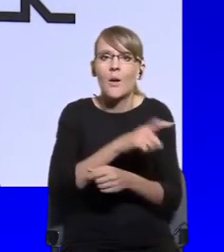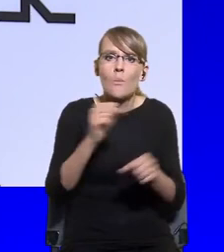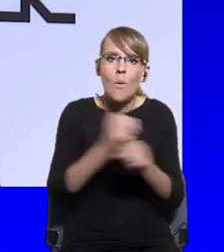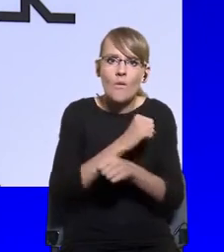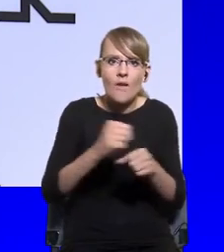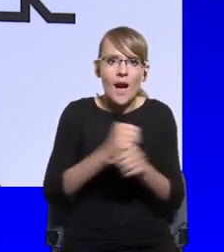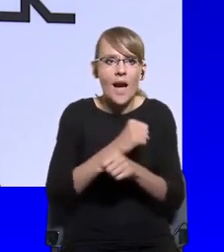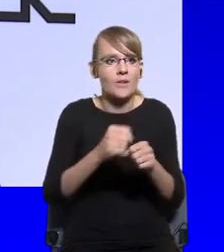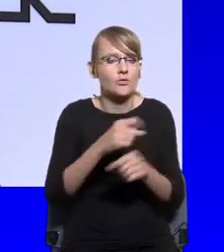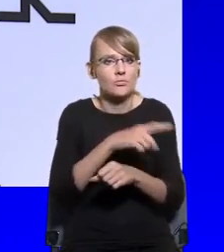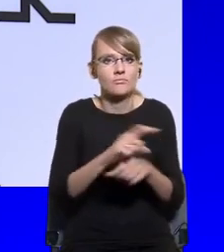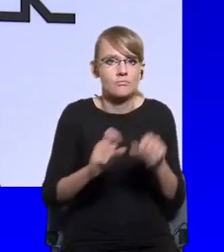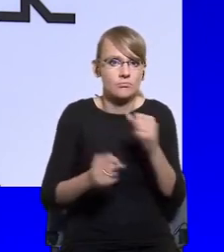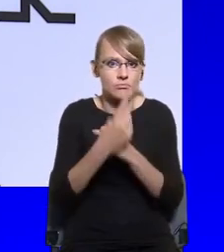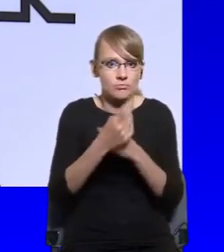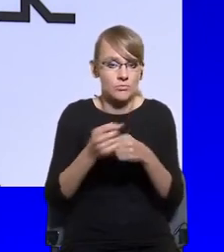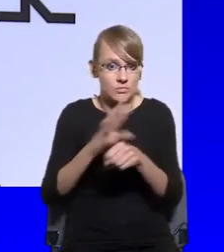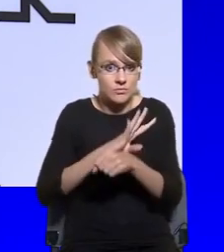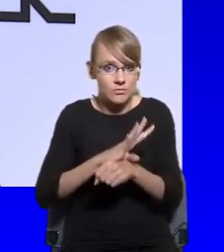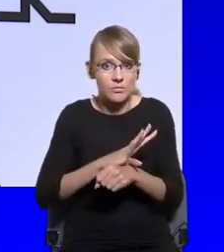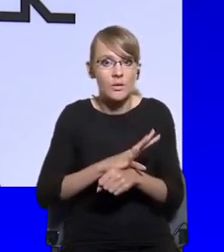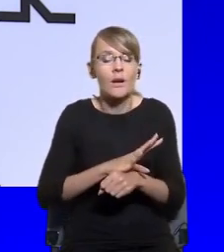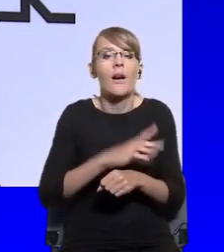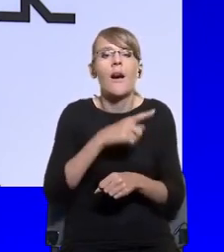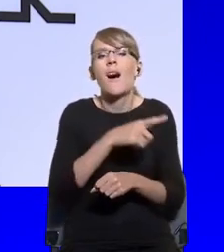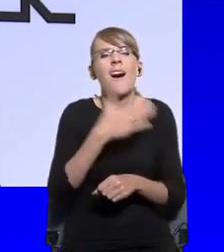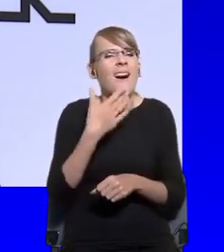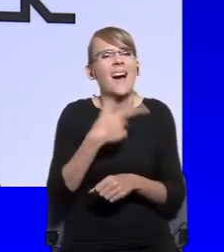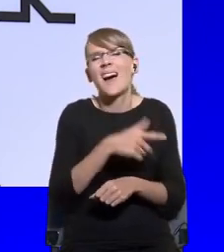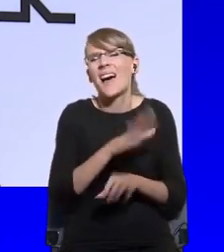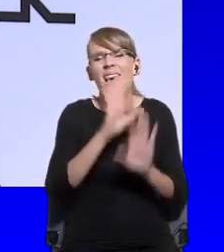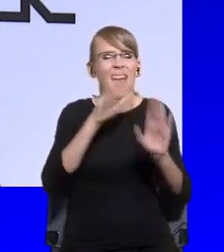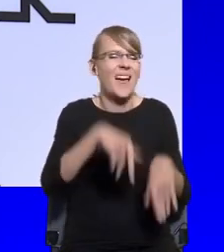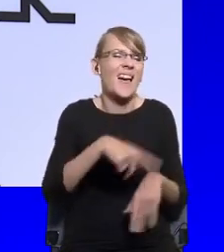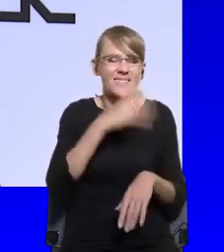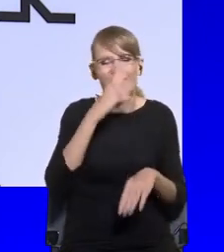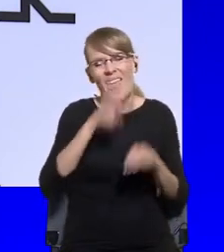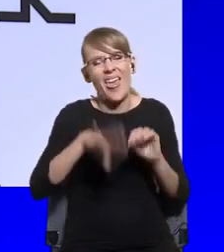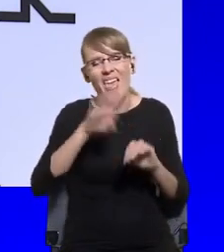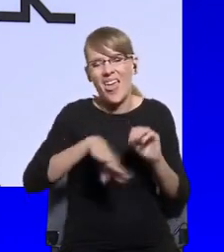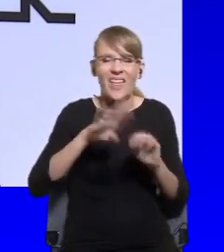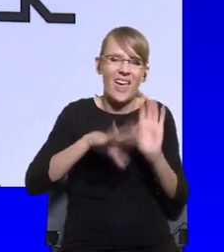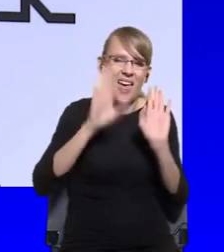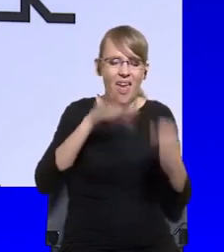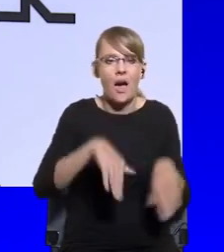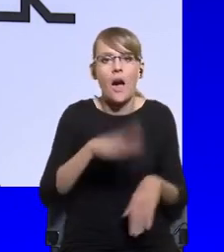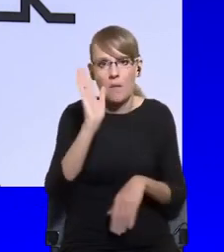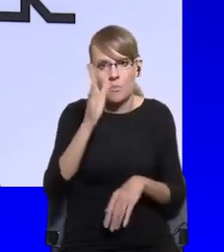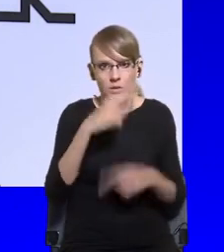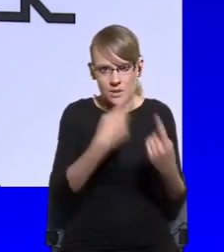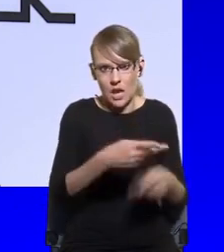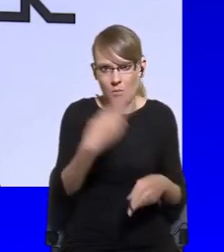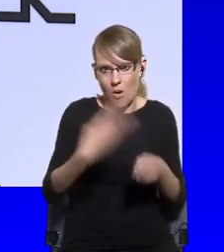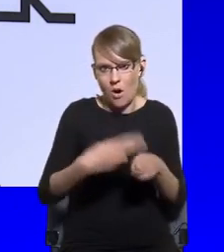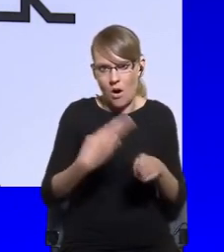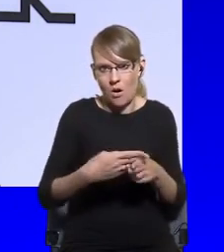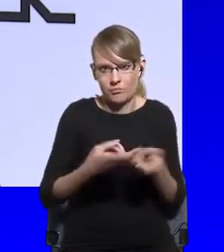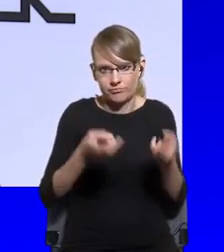also worth looking at, at least. And turning to